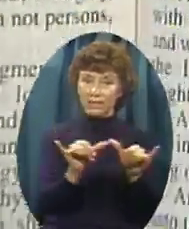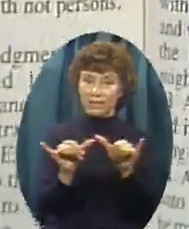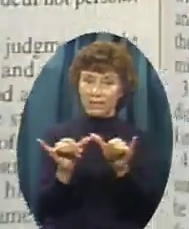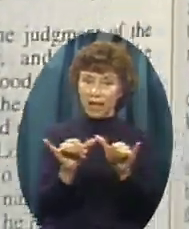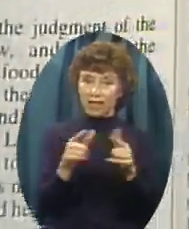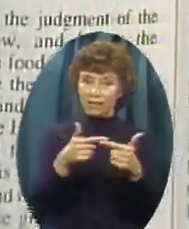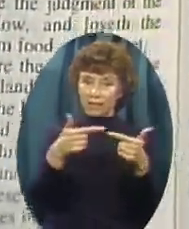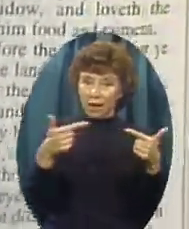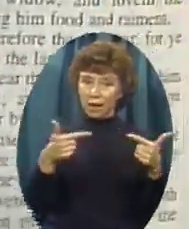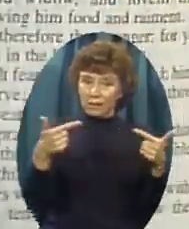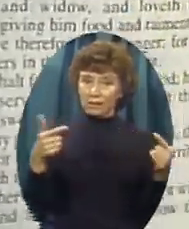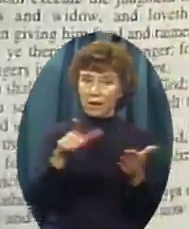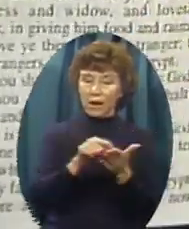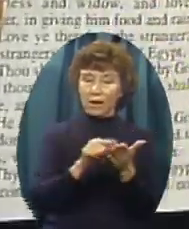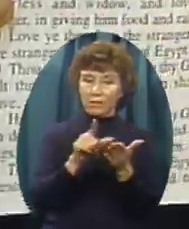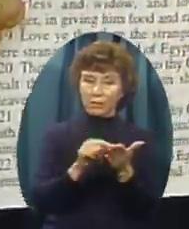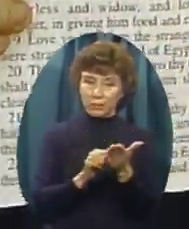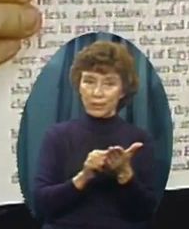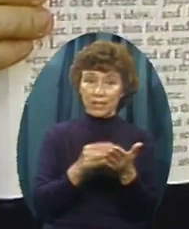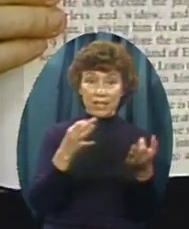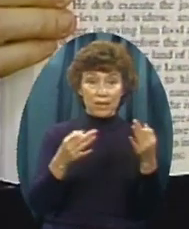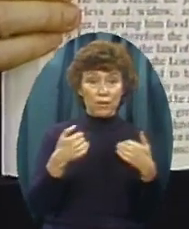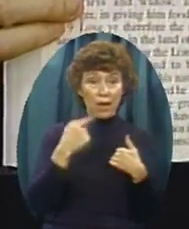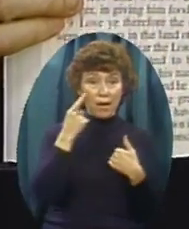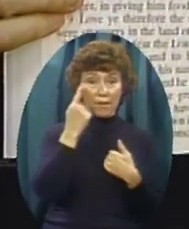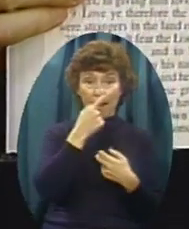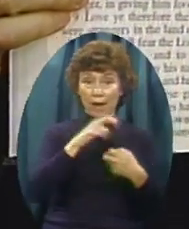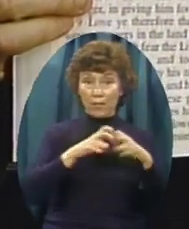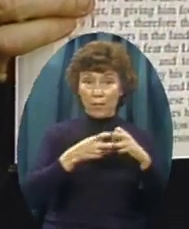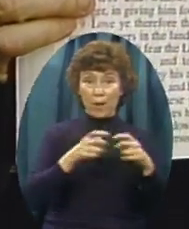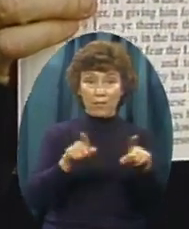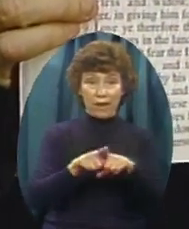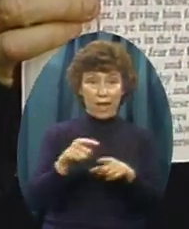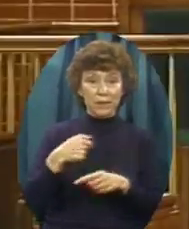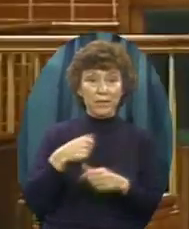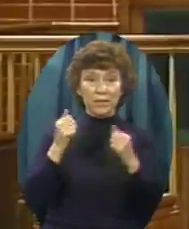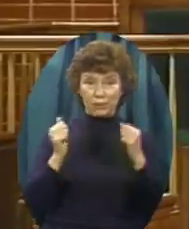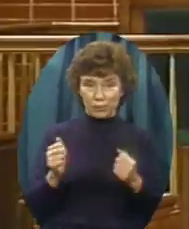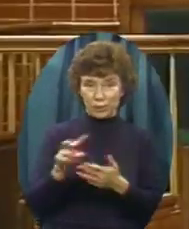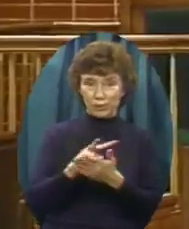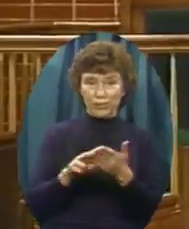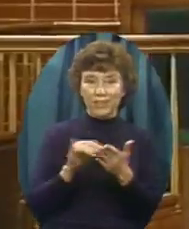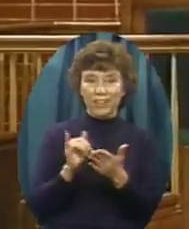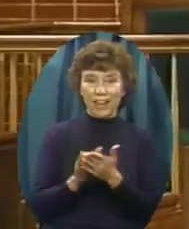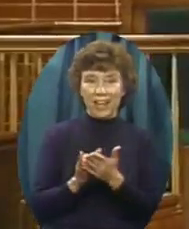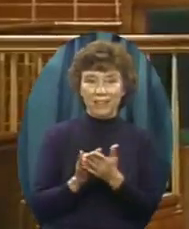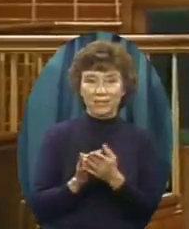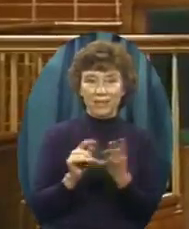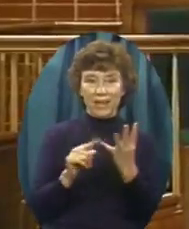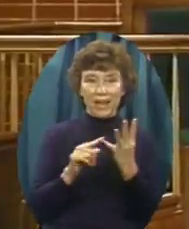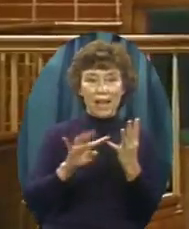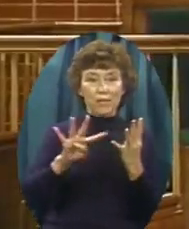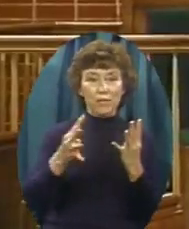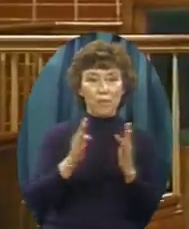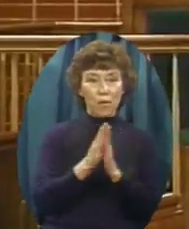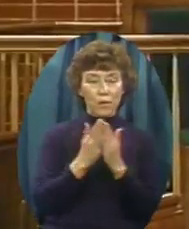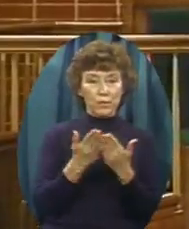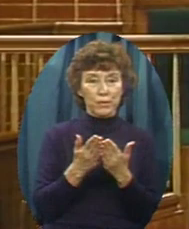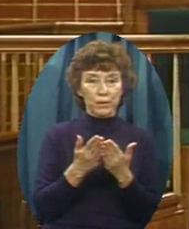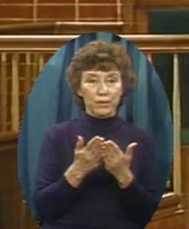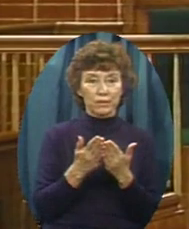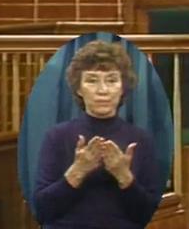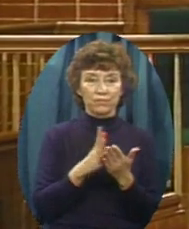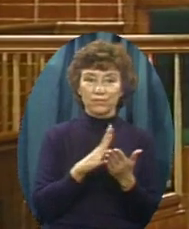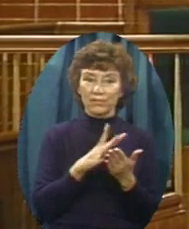It no matter what Your eye problem The chances are Like Jerry Falwell You can read it And book 4 The finest book in